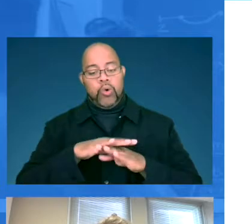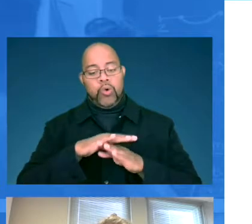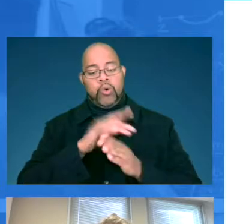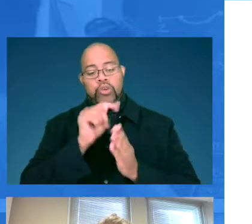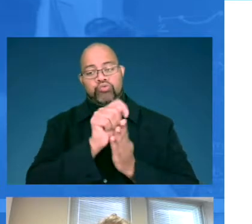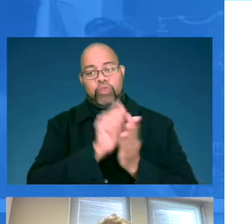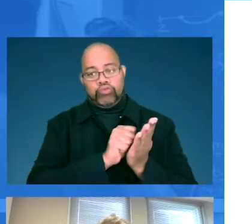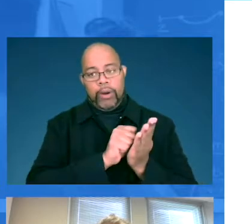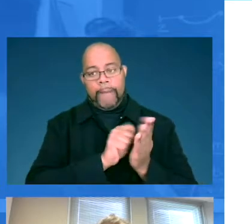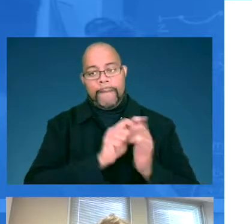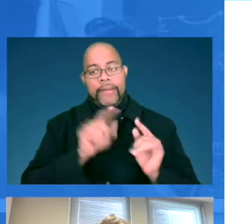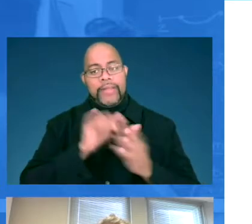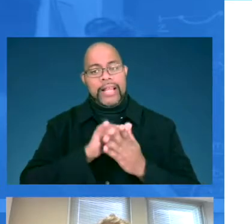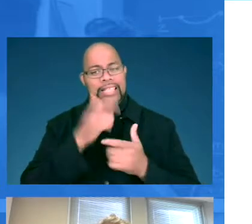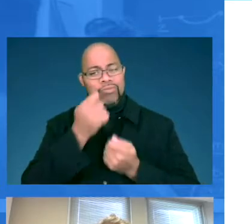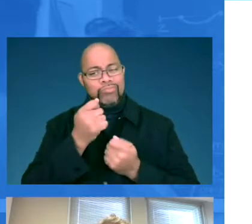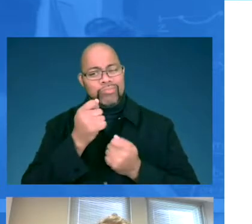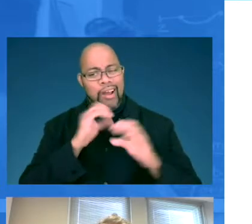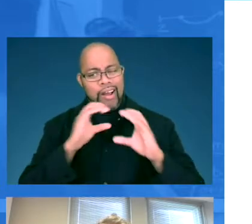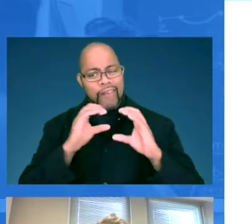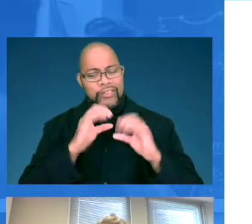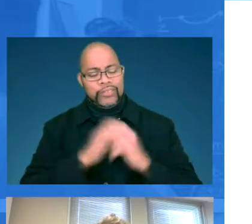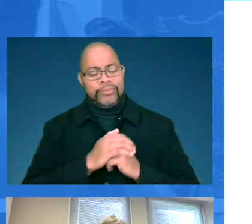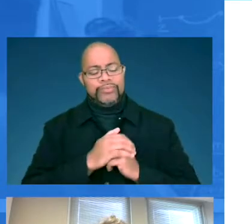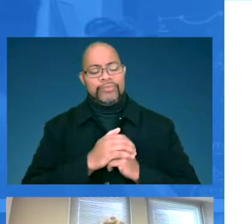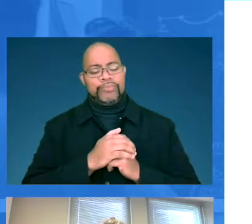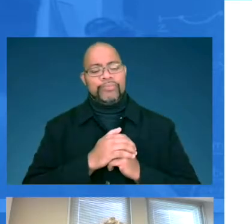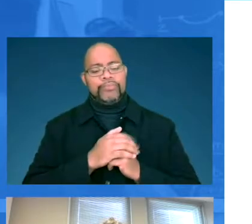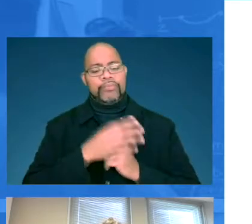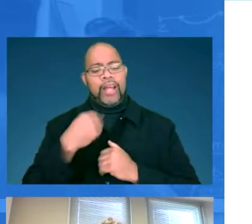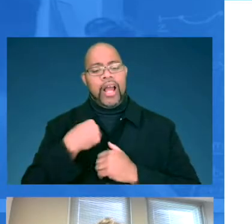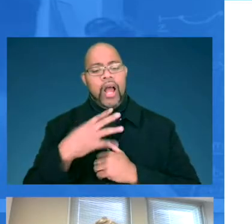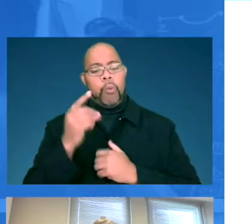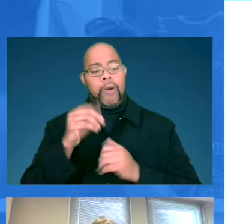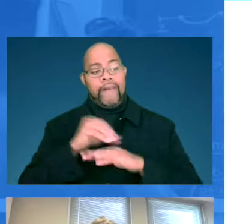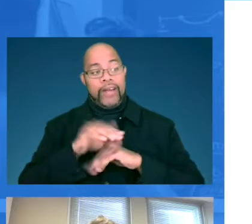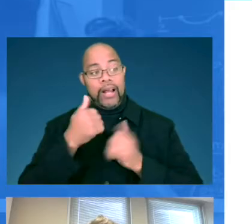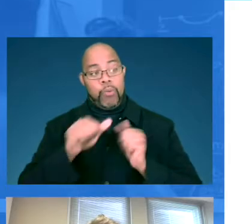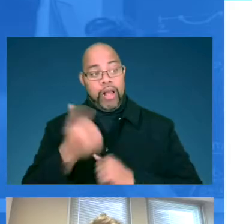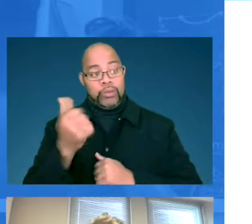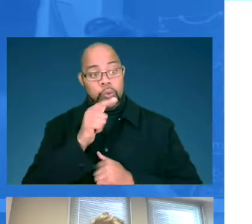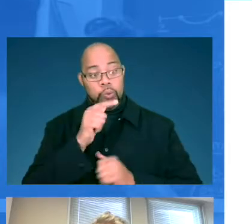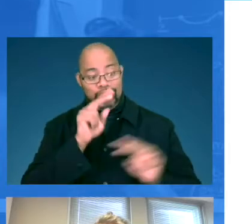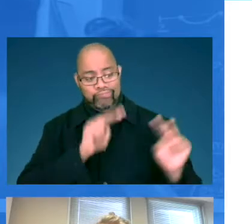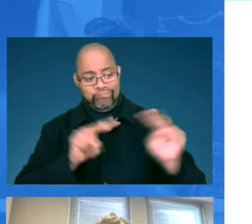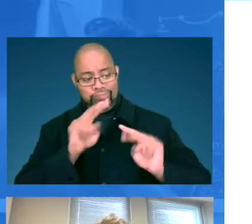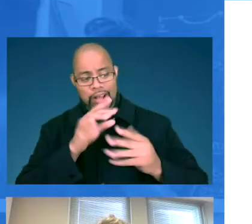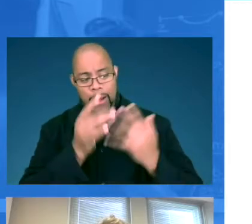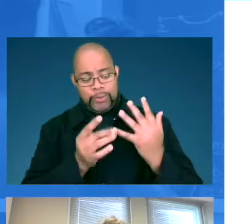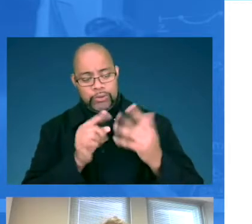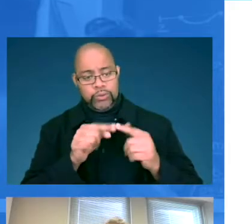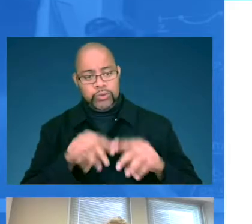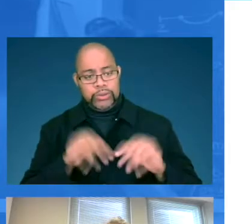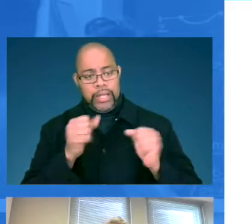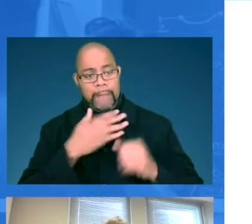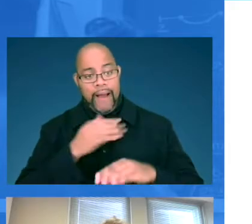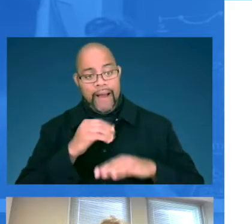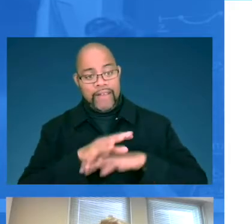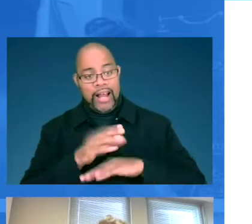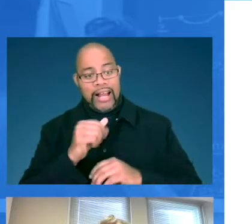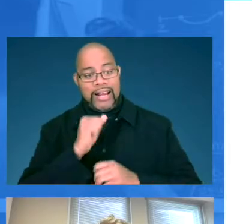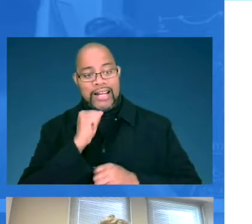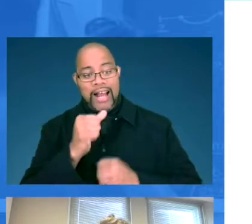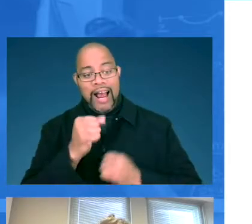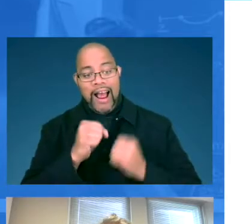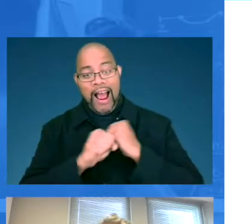But this was an interesting conversation, and I would advise anyone else who was looking at this option to take my advice and